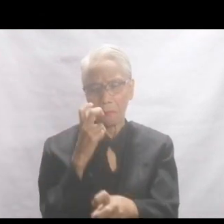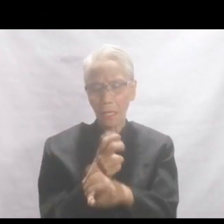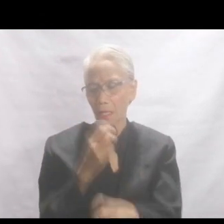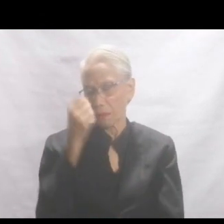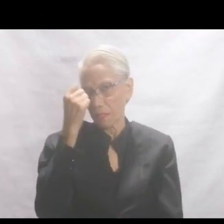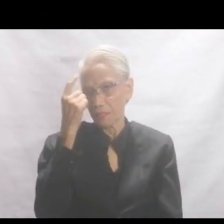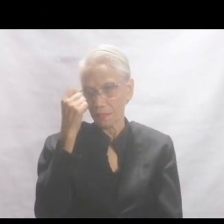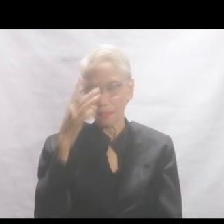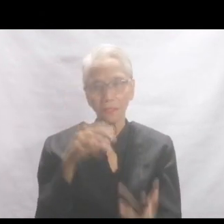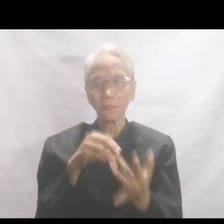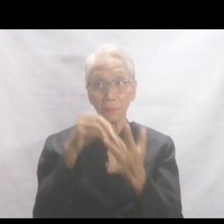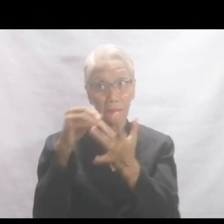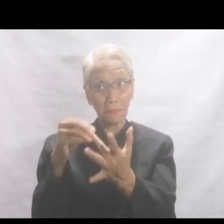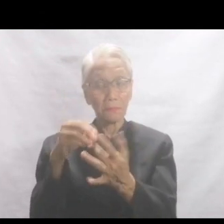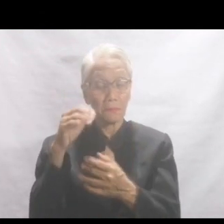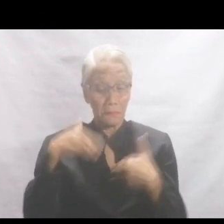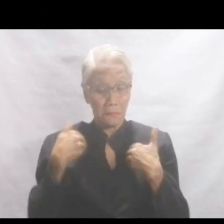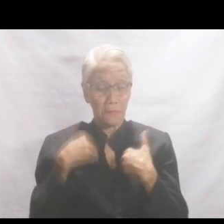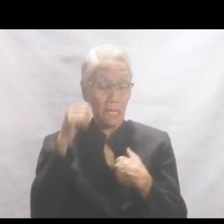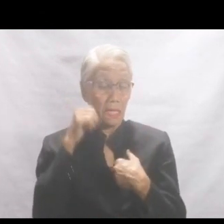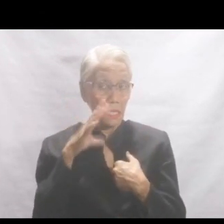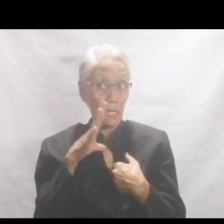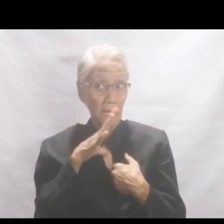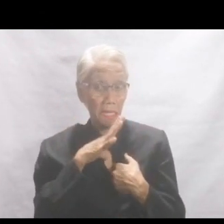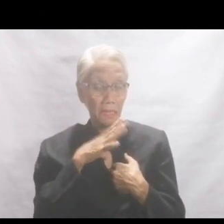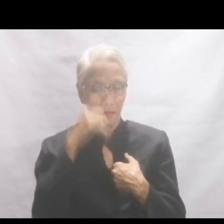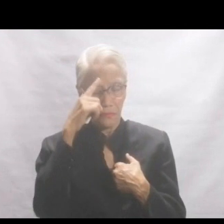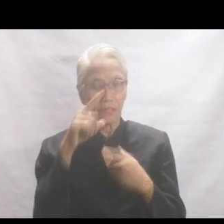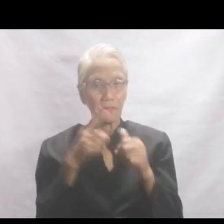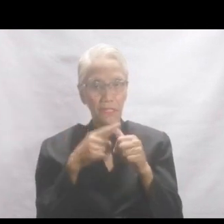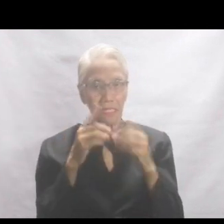understand, especially for a young lady on a first date.